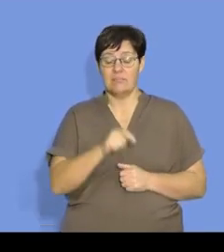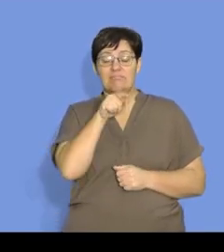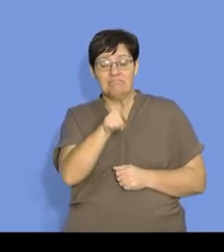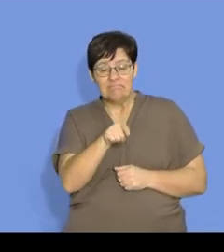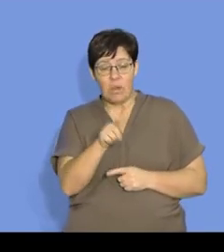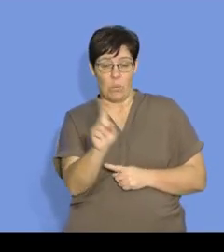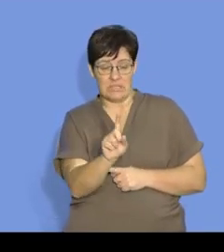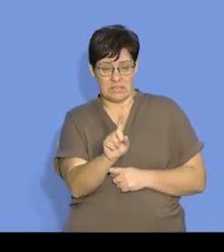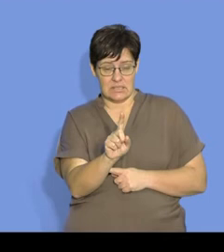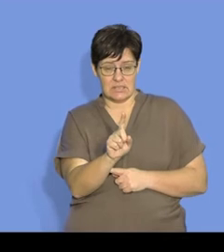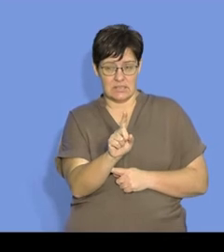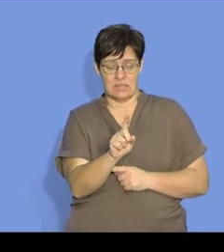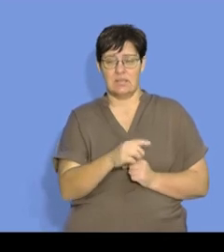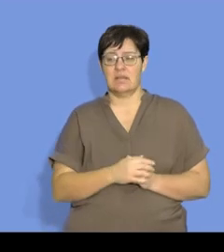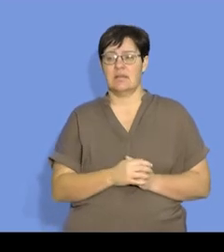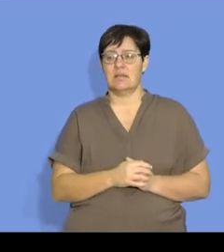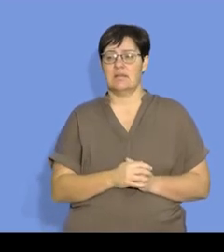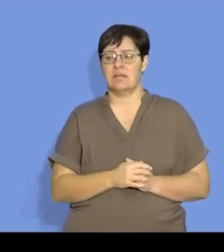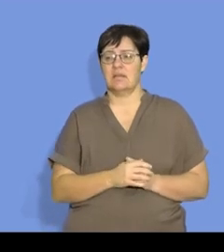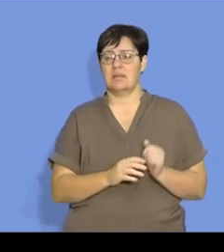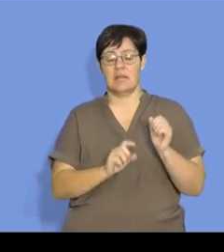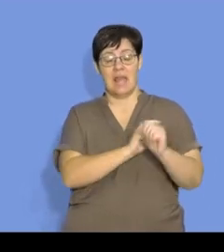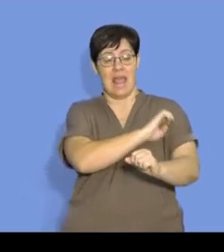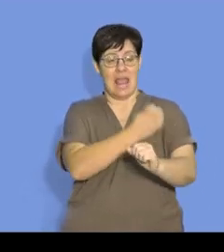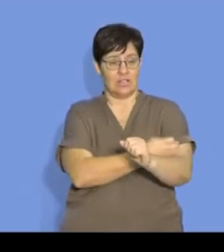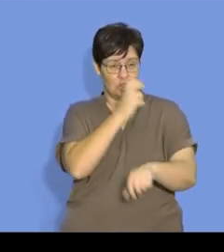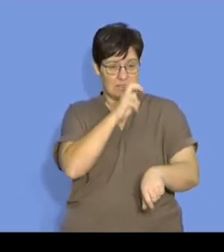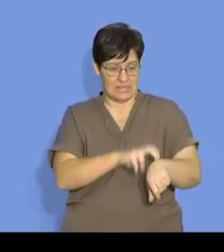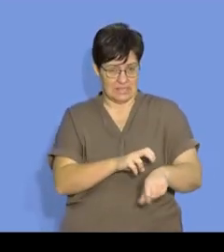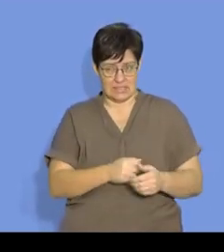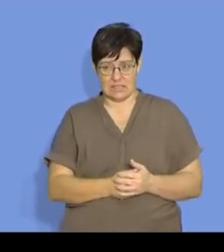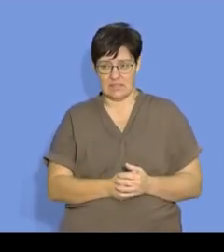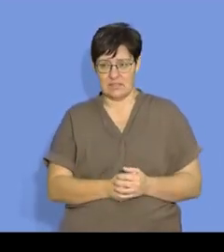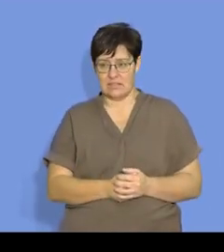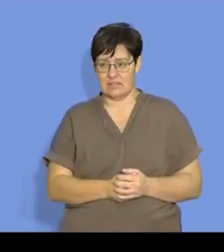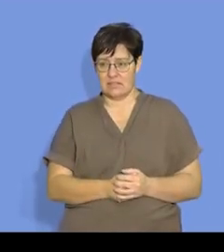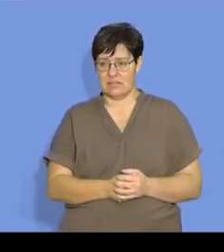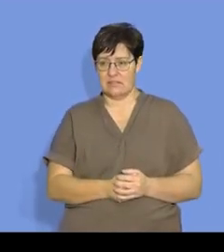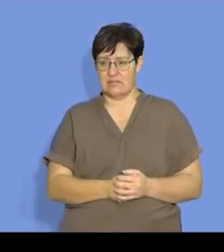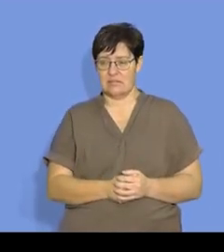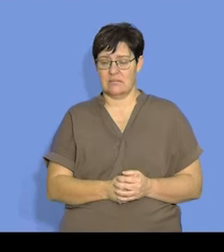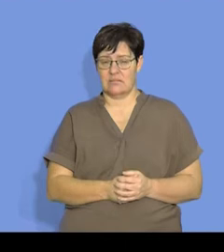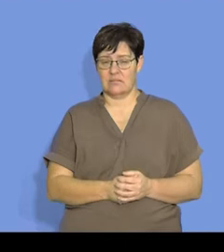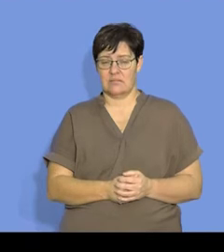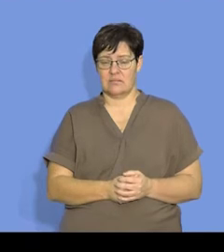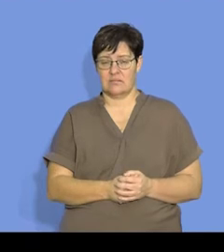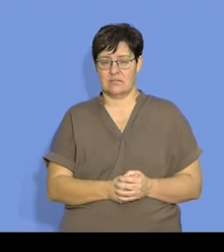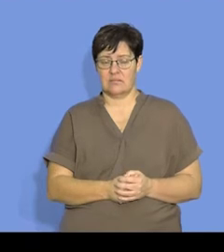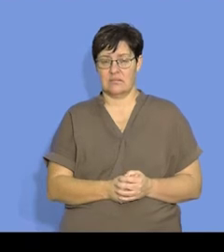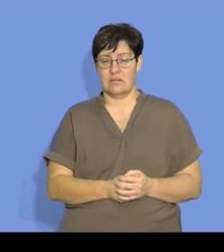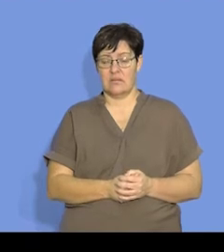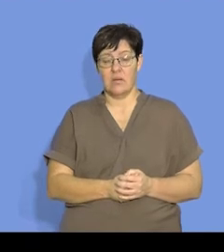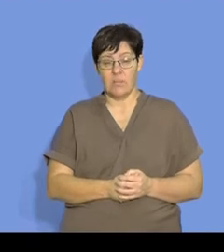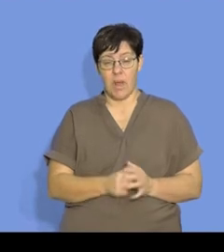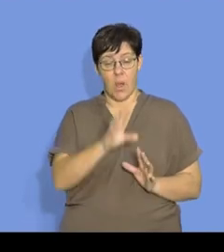important is the energy that we need, the energy that we need, that